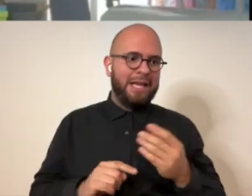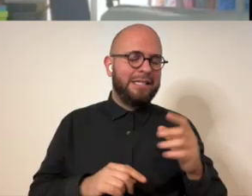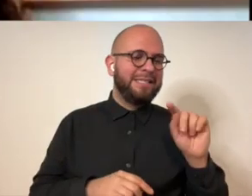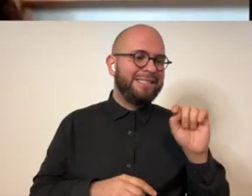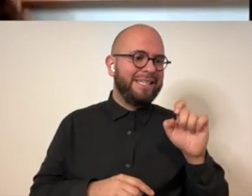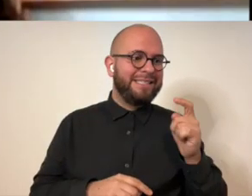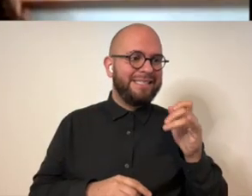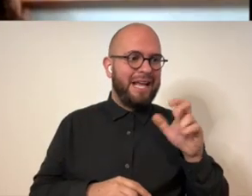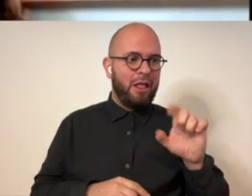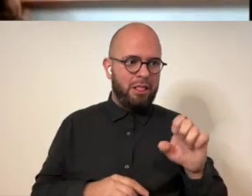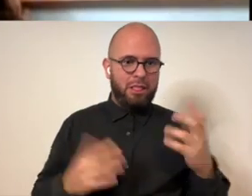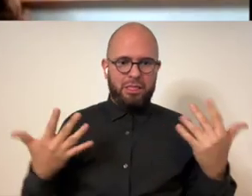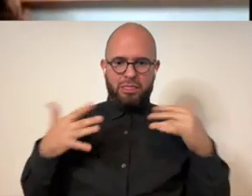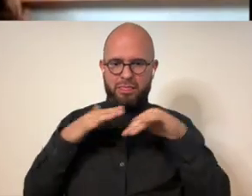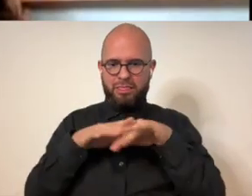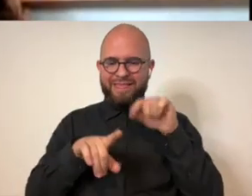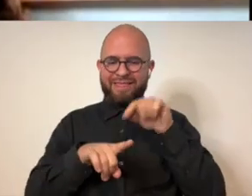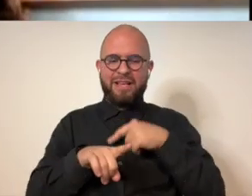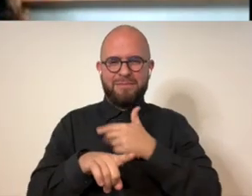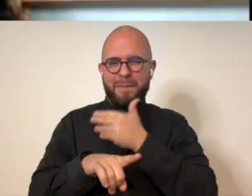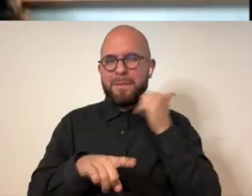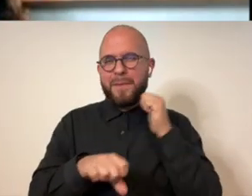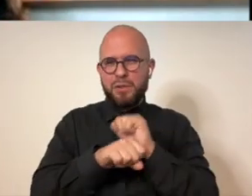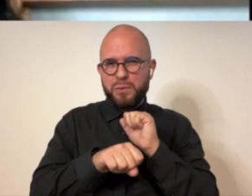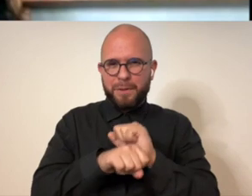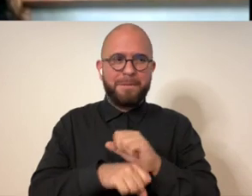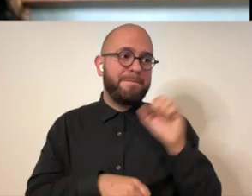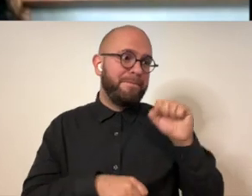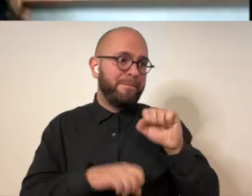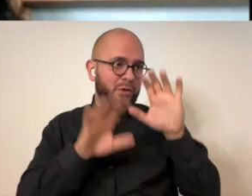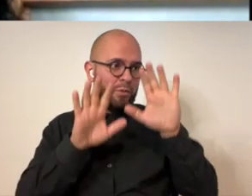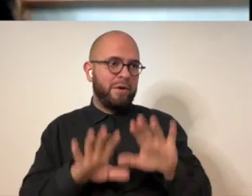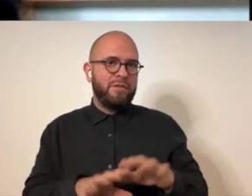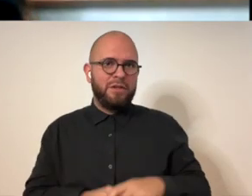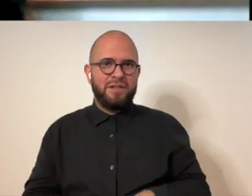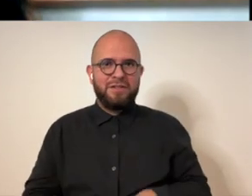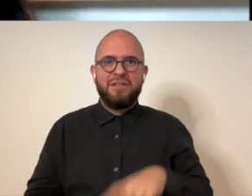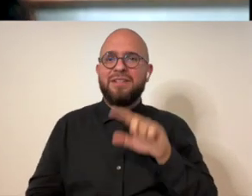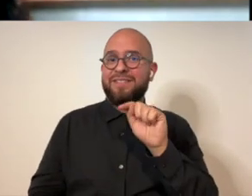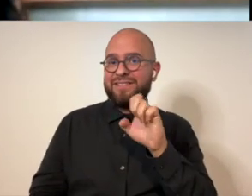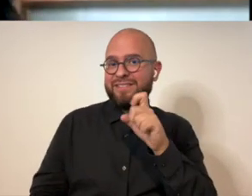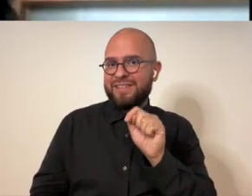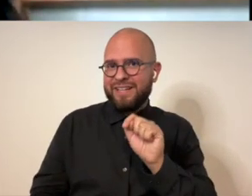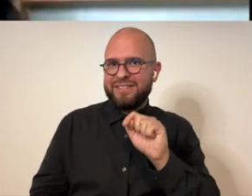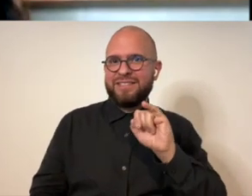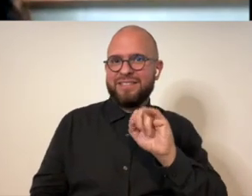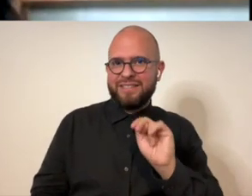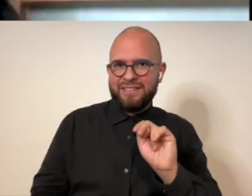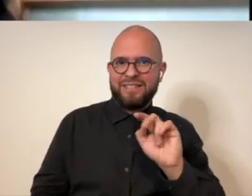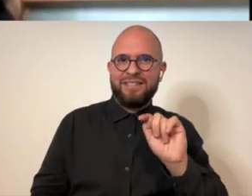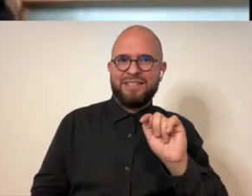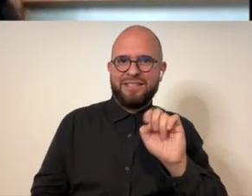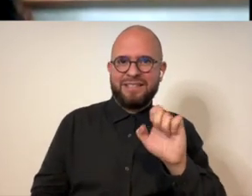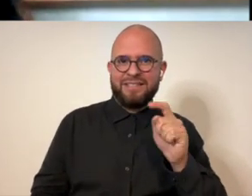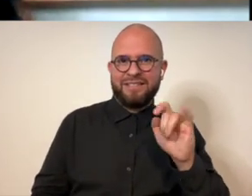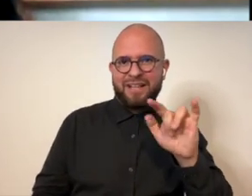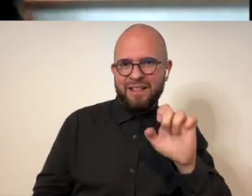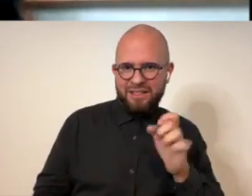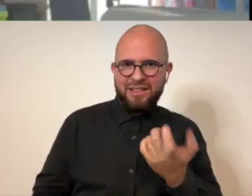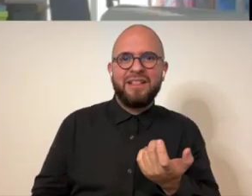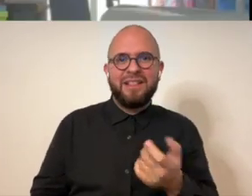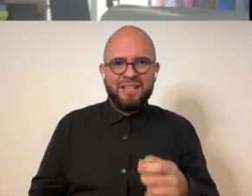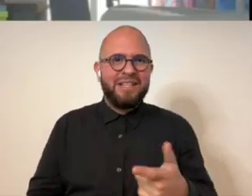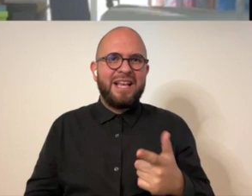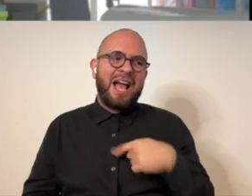is where my best work lives i think that is wonderful and also just a great term the text and